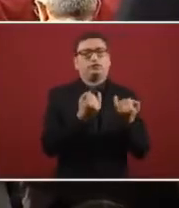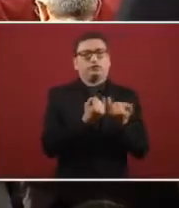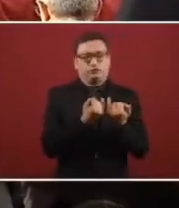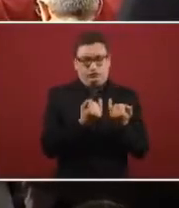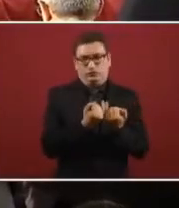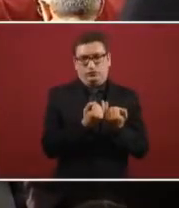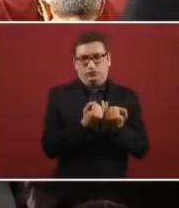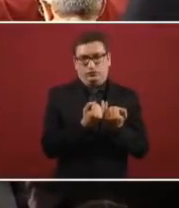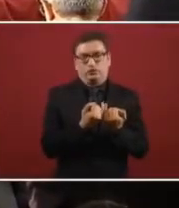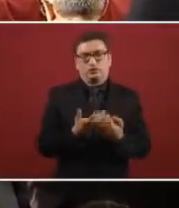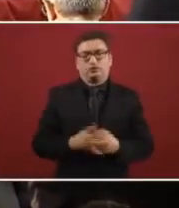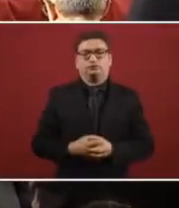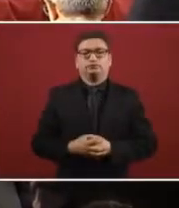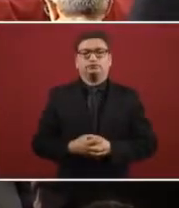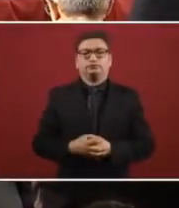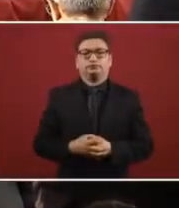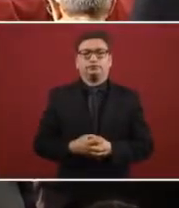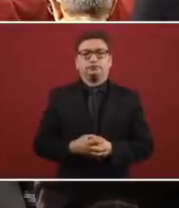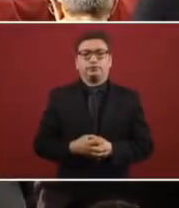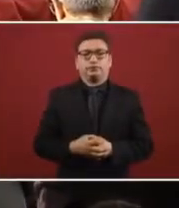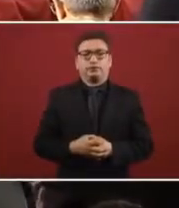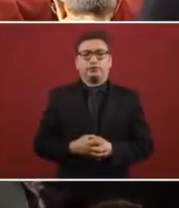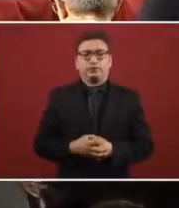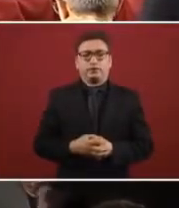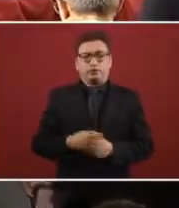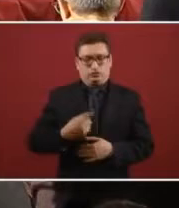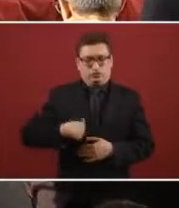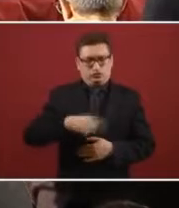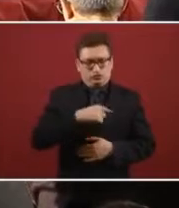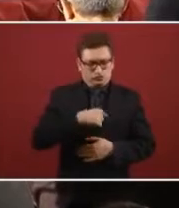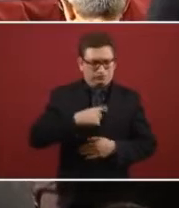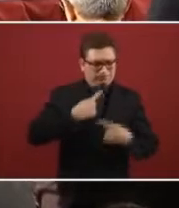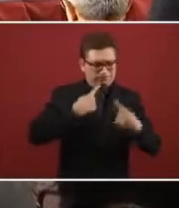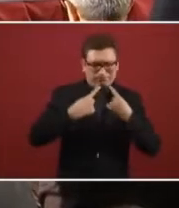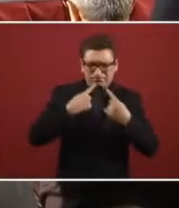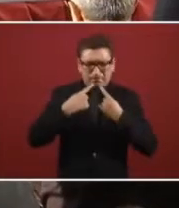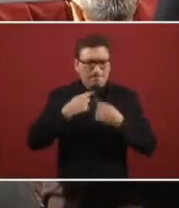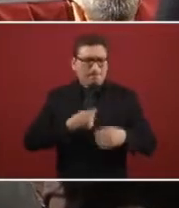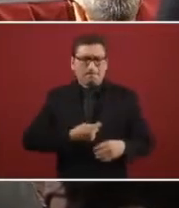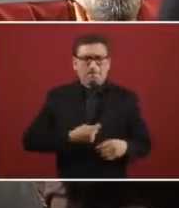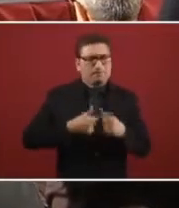in our priorities that we've defined